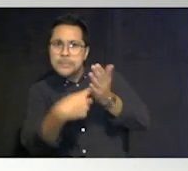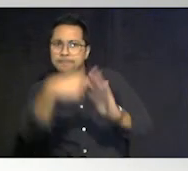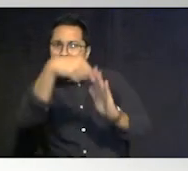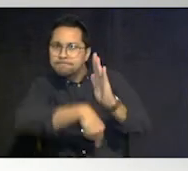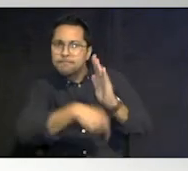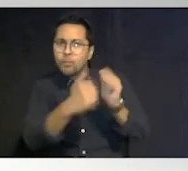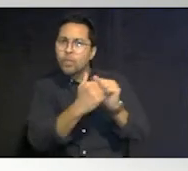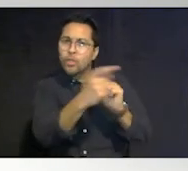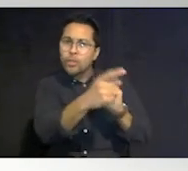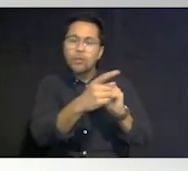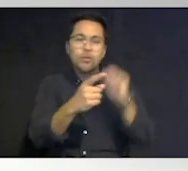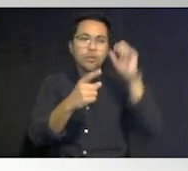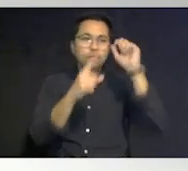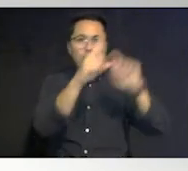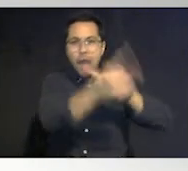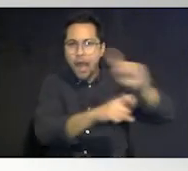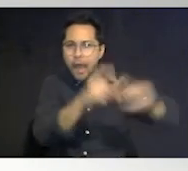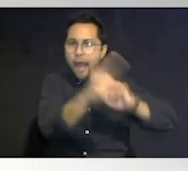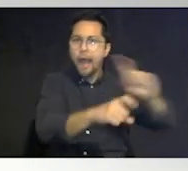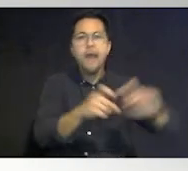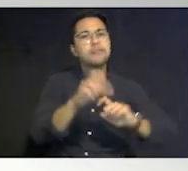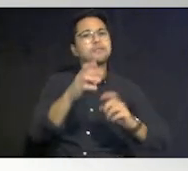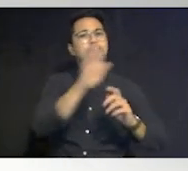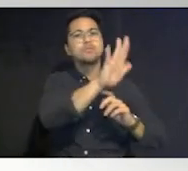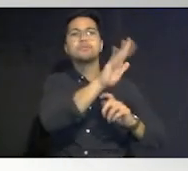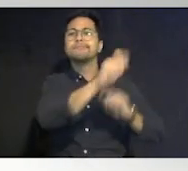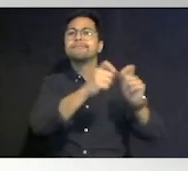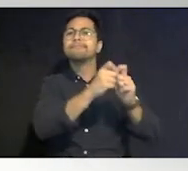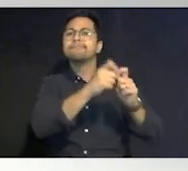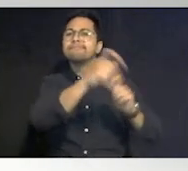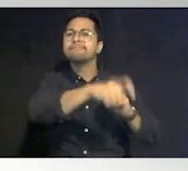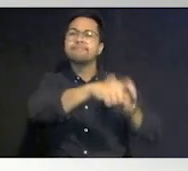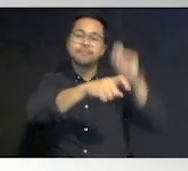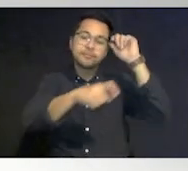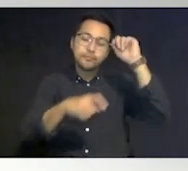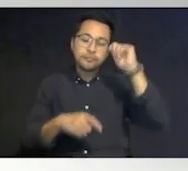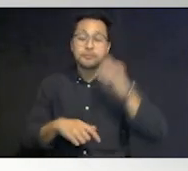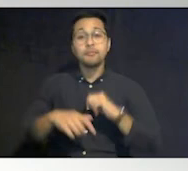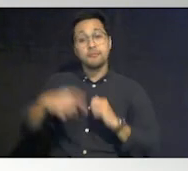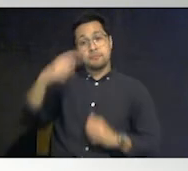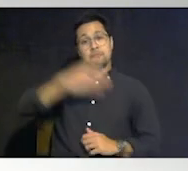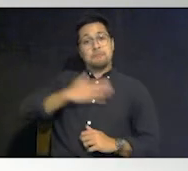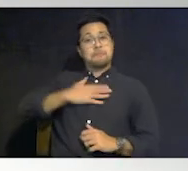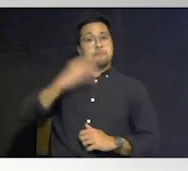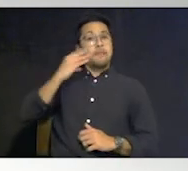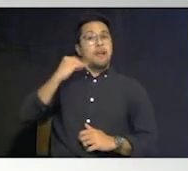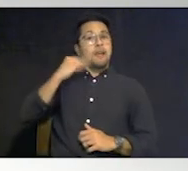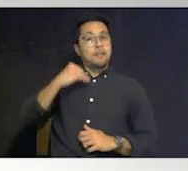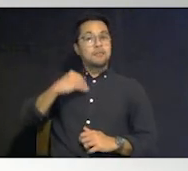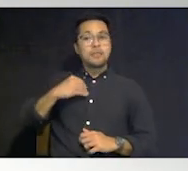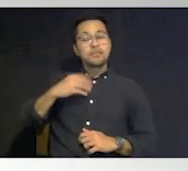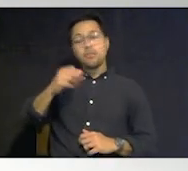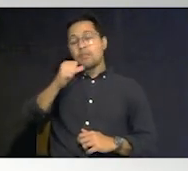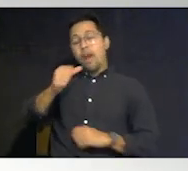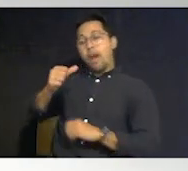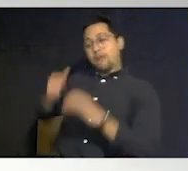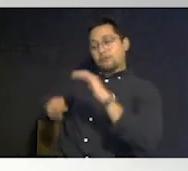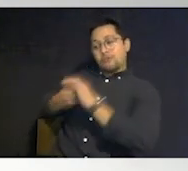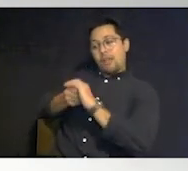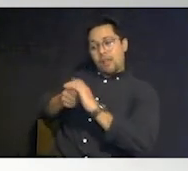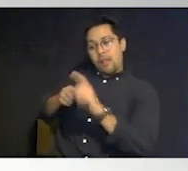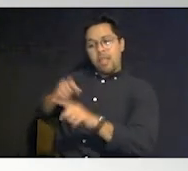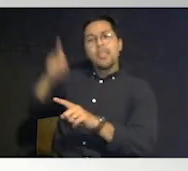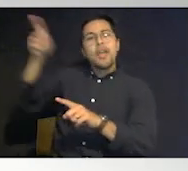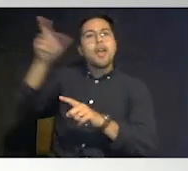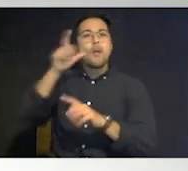down on on what your needs may be and i've seen in my experiences times where instead of a shelter they instead